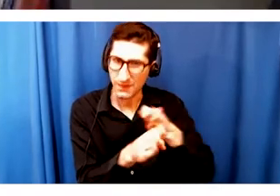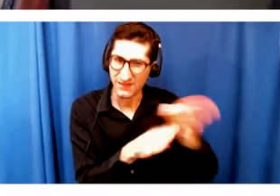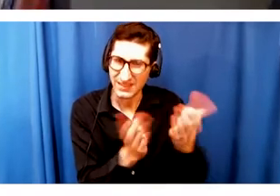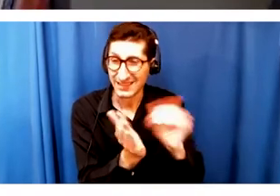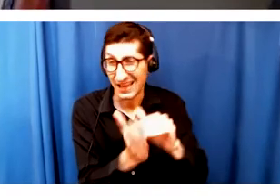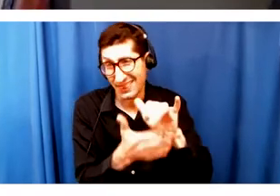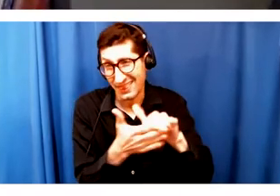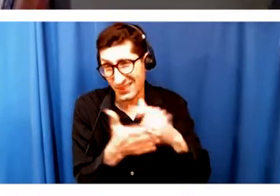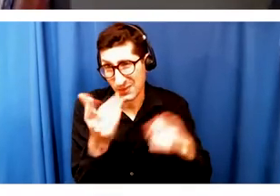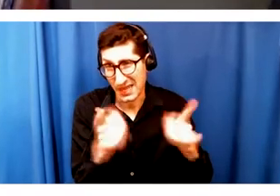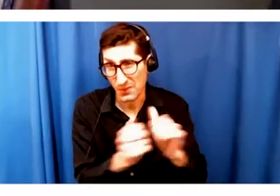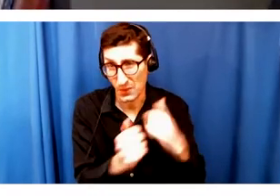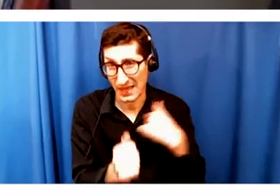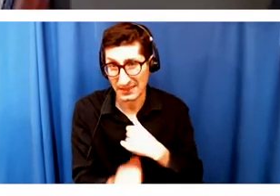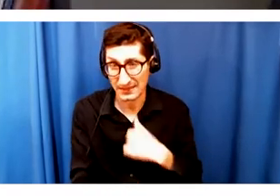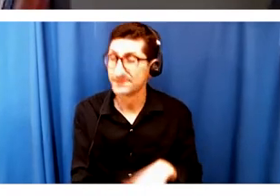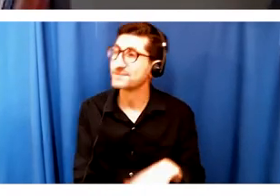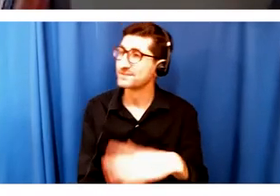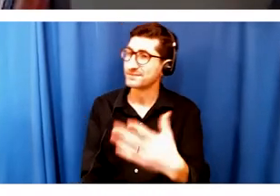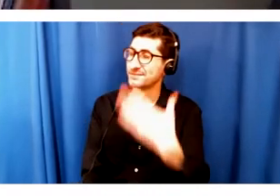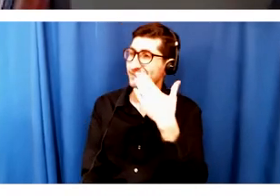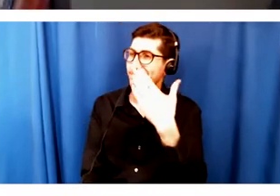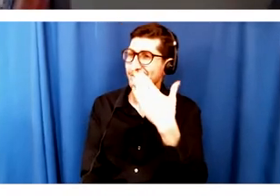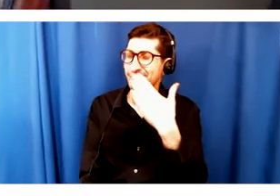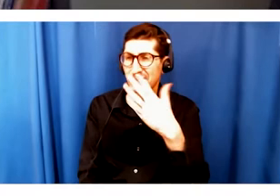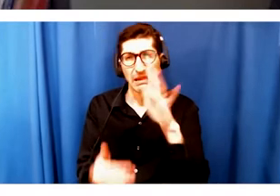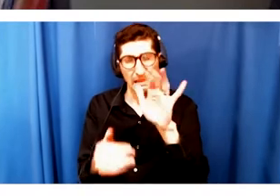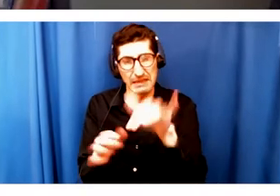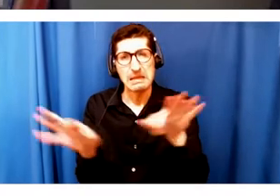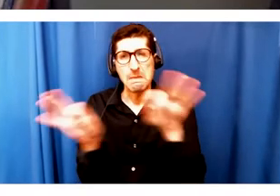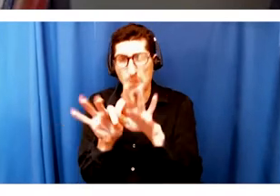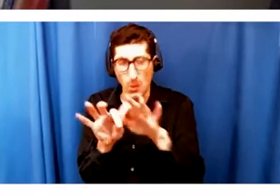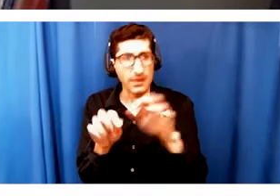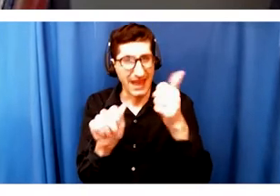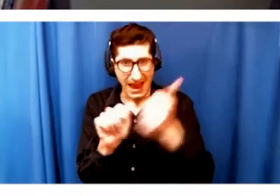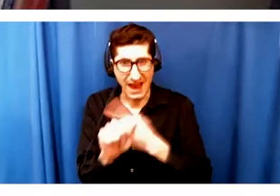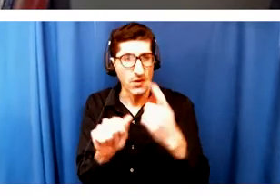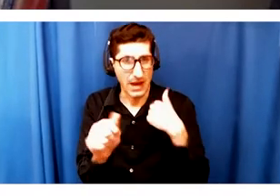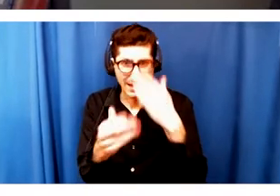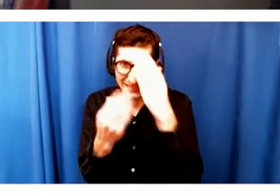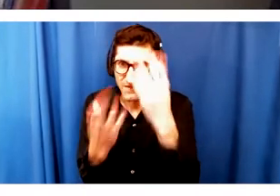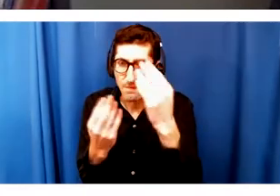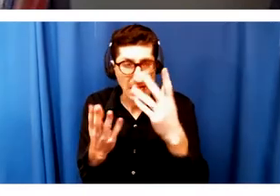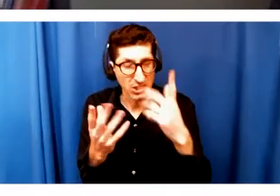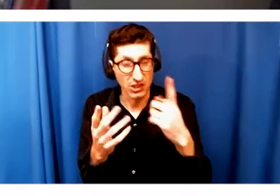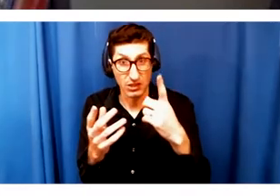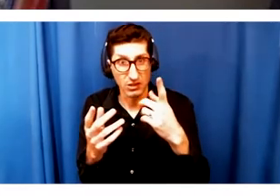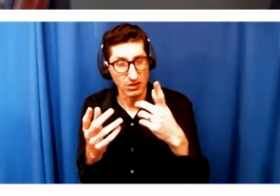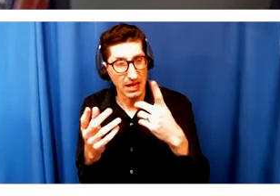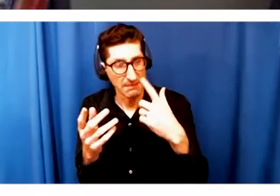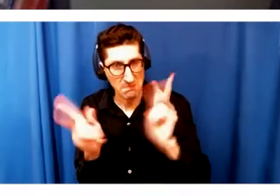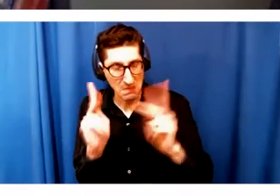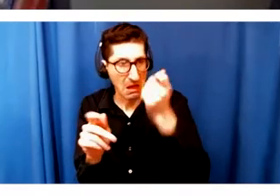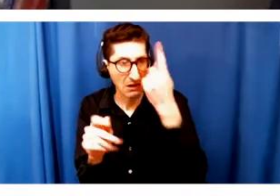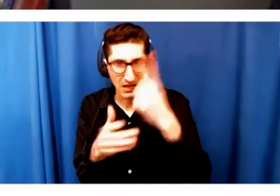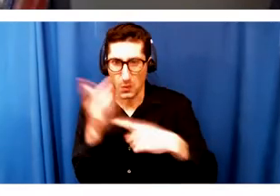much, Dawn. And it's so important to sort of fill everybody in on what's been happening behind the scenes and also just to highlight